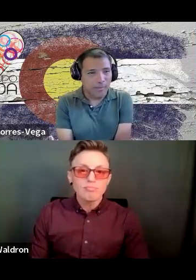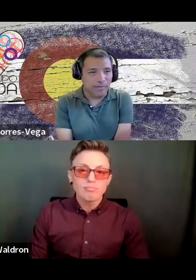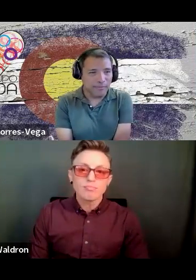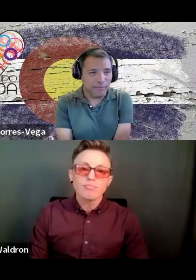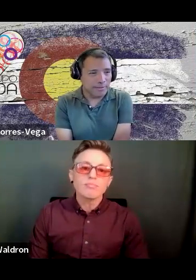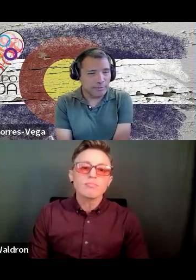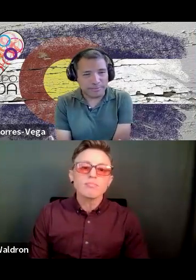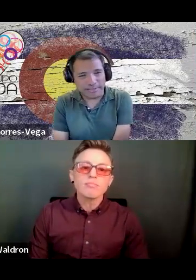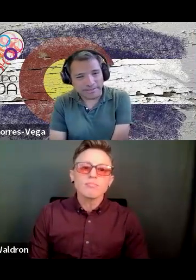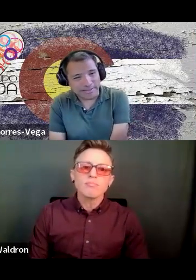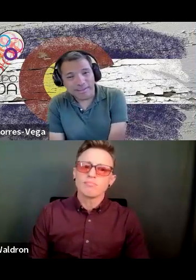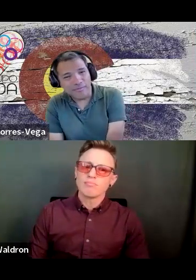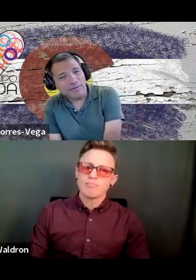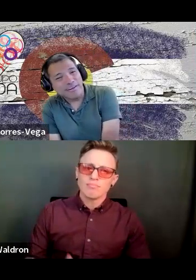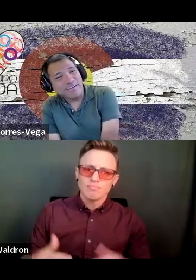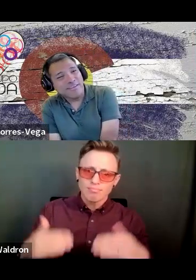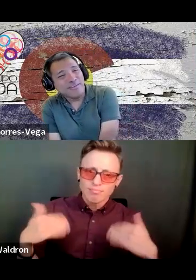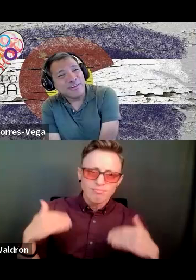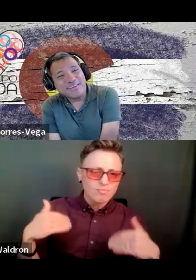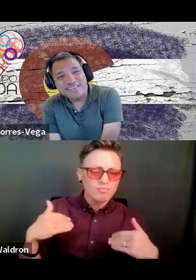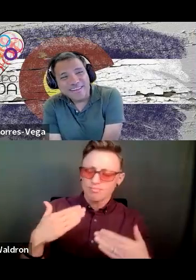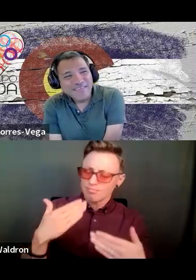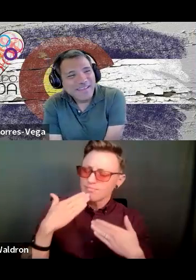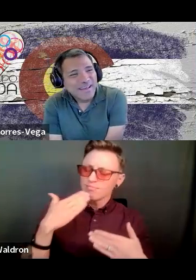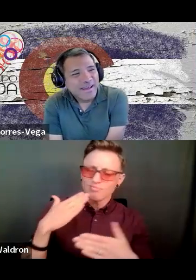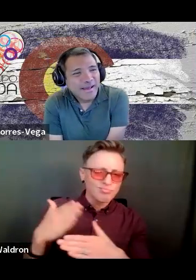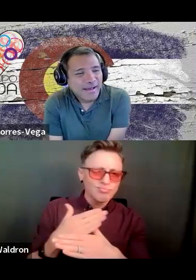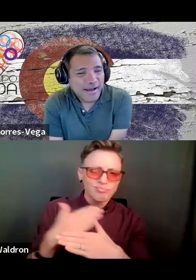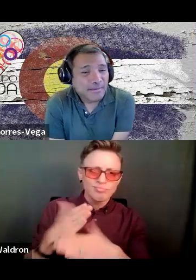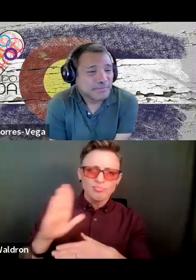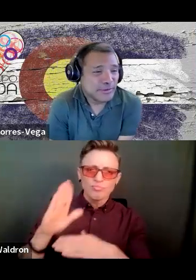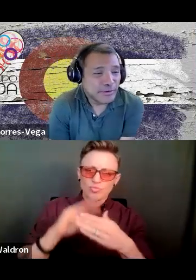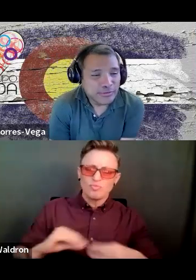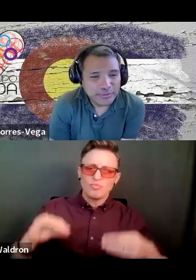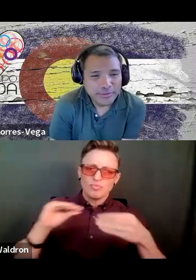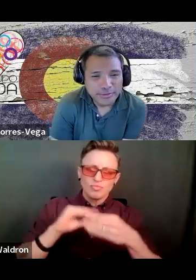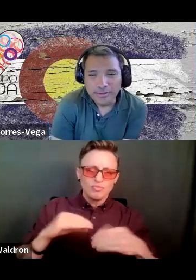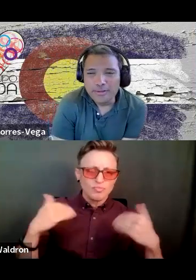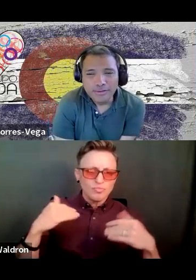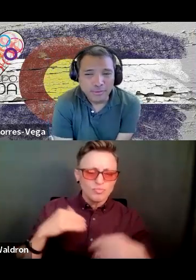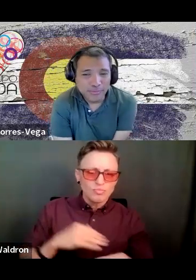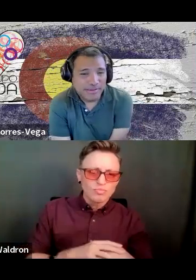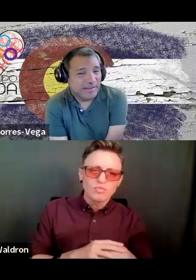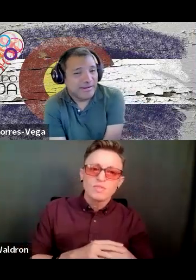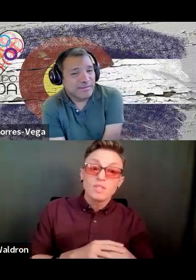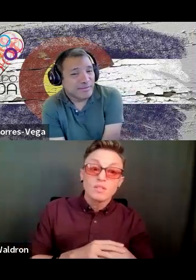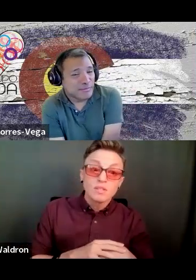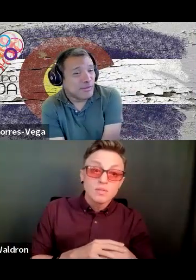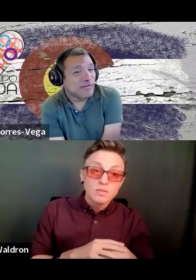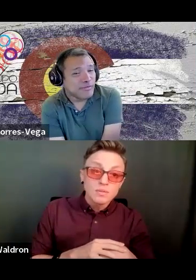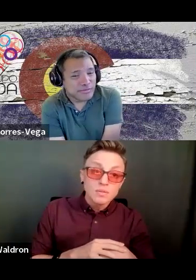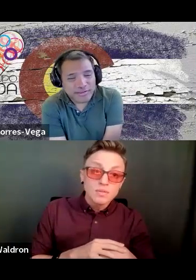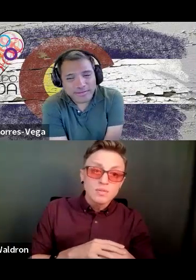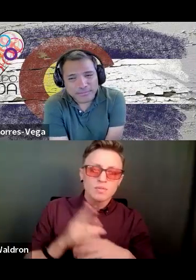Wow, all of you are superstars. Thank you for sharing your story. Great. I am so honored to be here